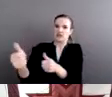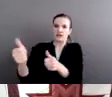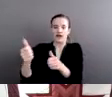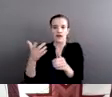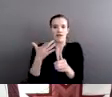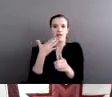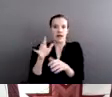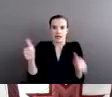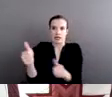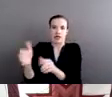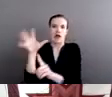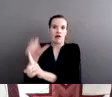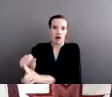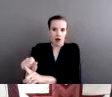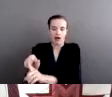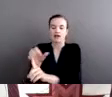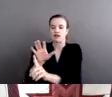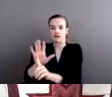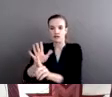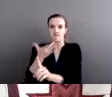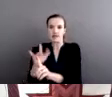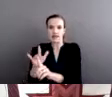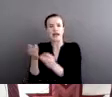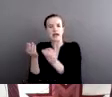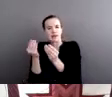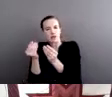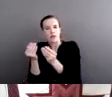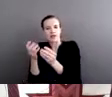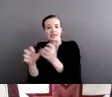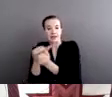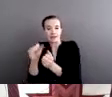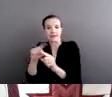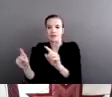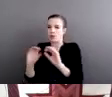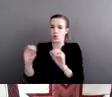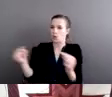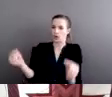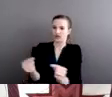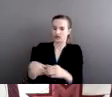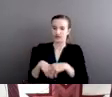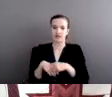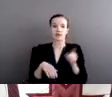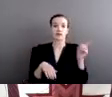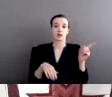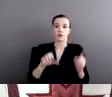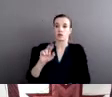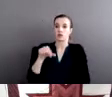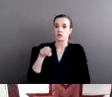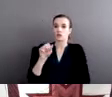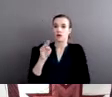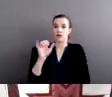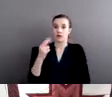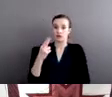damage and no injuries. So the Suquamish nation, so because the crimes were committed on their